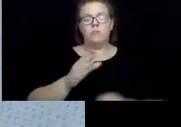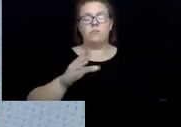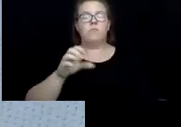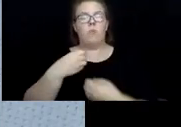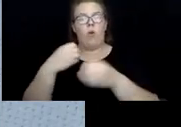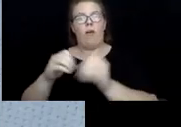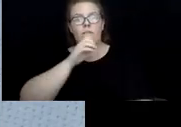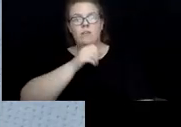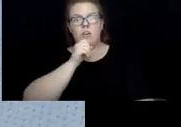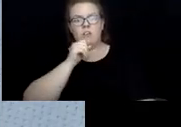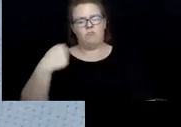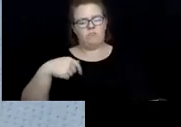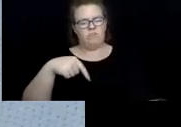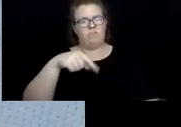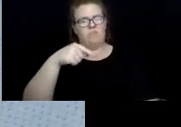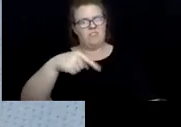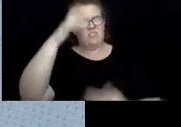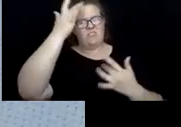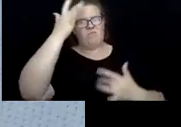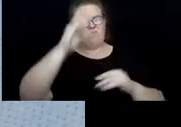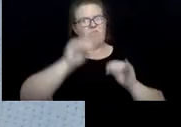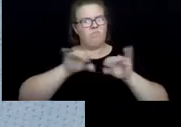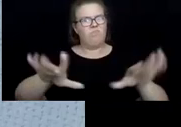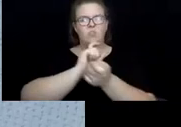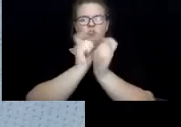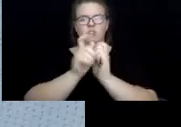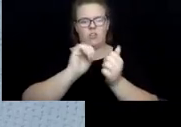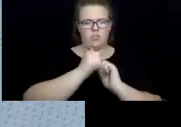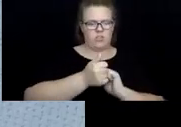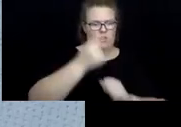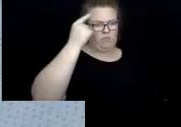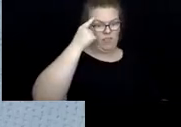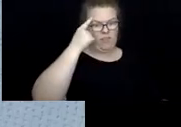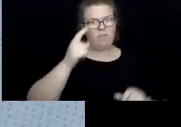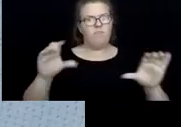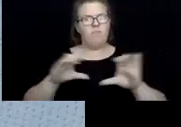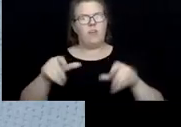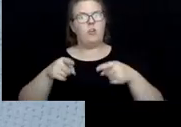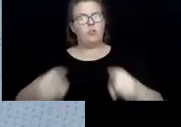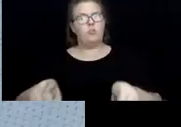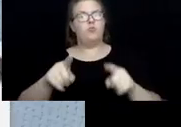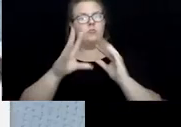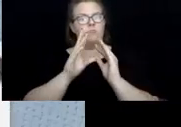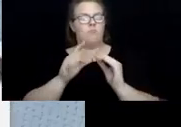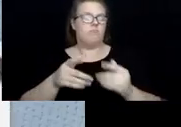has changed the way we act and think during a crisis. Next slide, please.